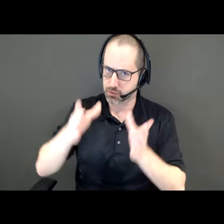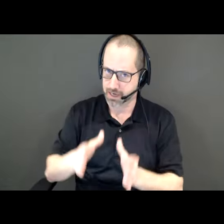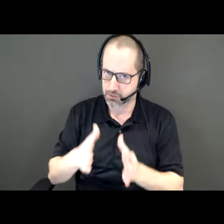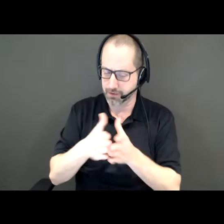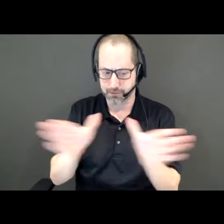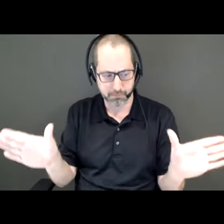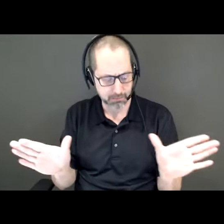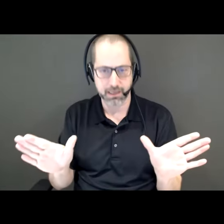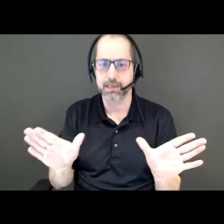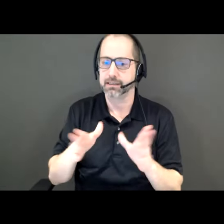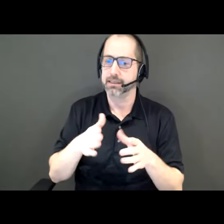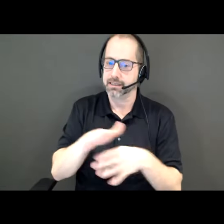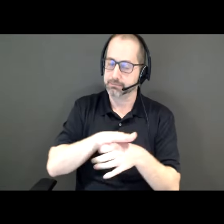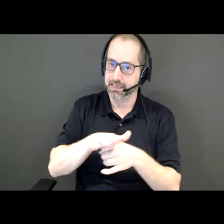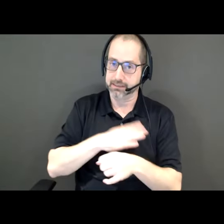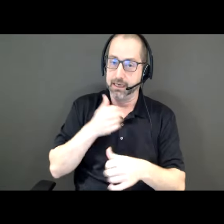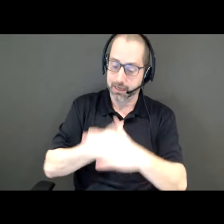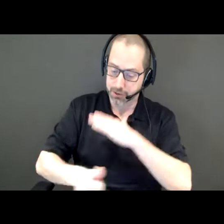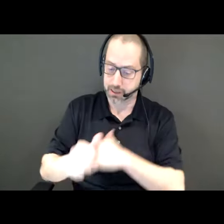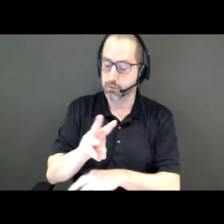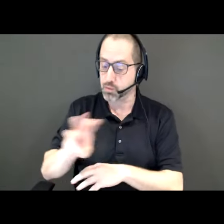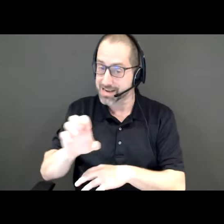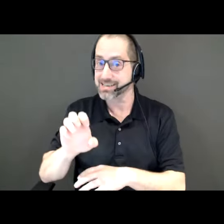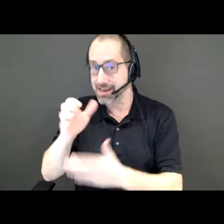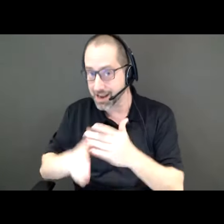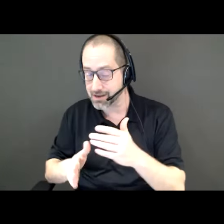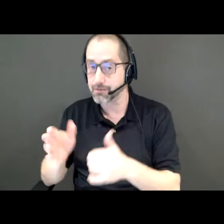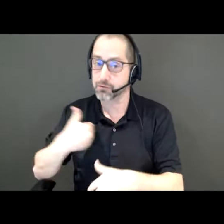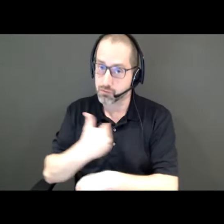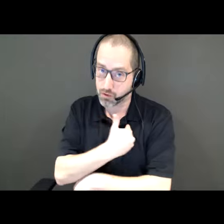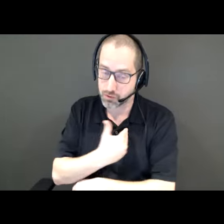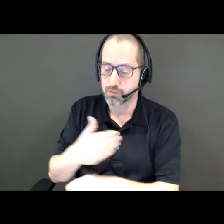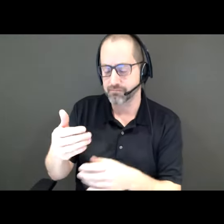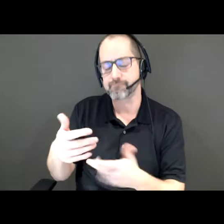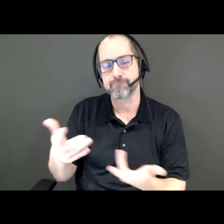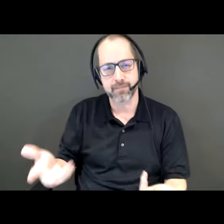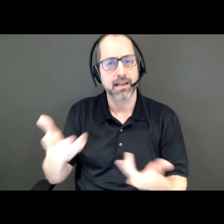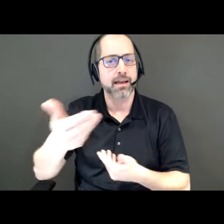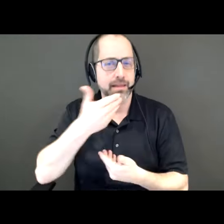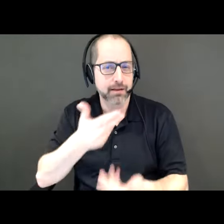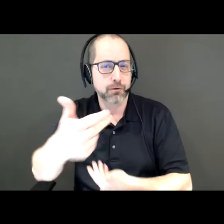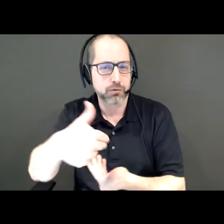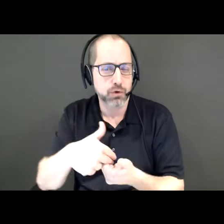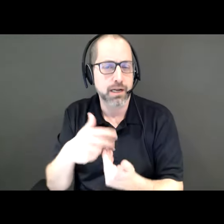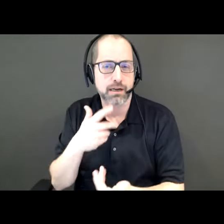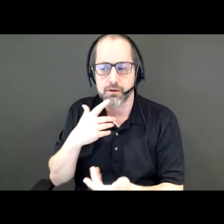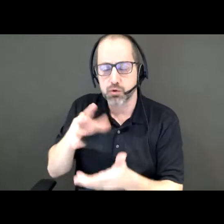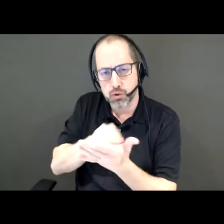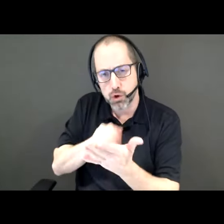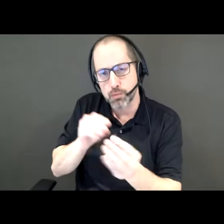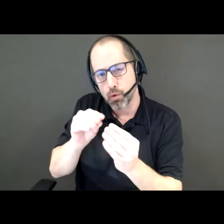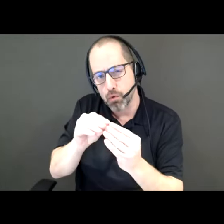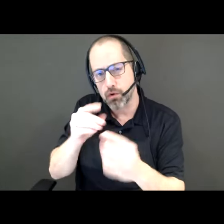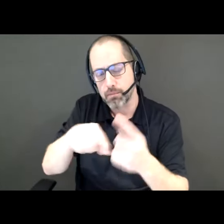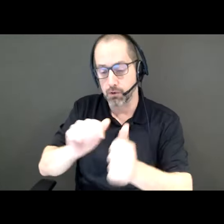Gardner Expressway on the west end of Toronto. I want to thank you all for joining us here today to learn more about the Waterfront Reconnect competition and the